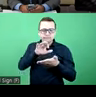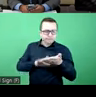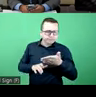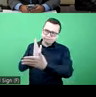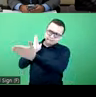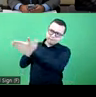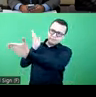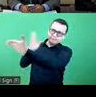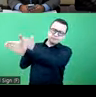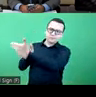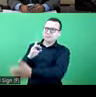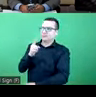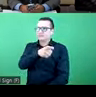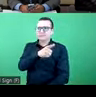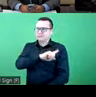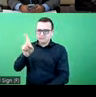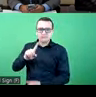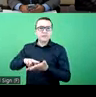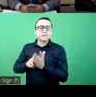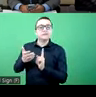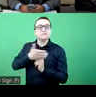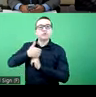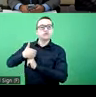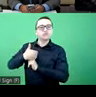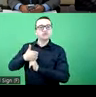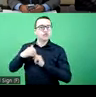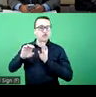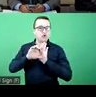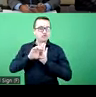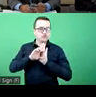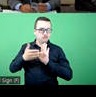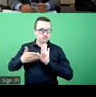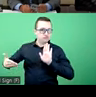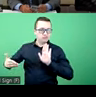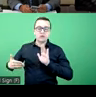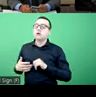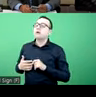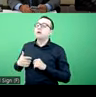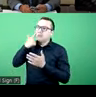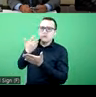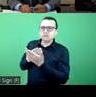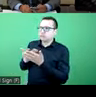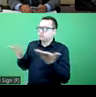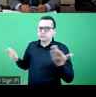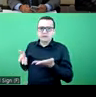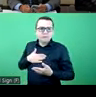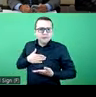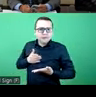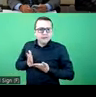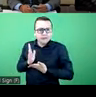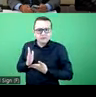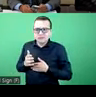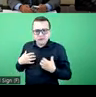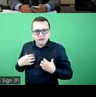protects certain sectors and establishes that